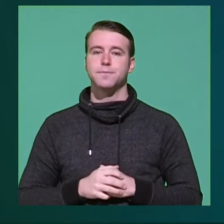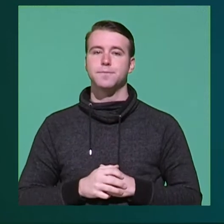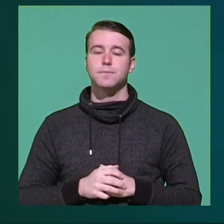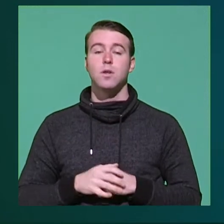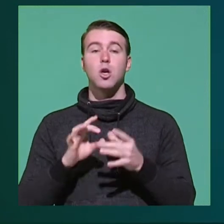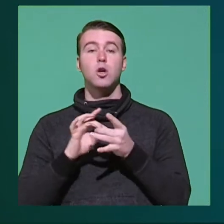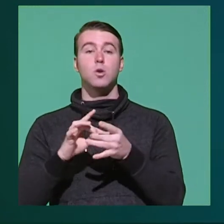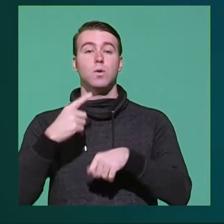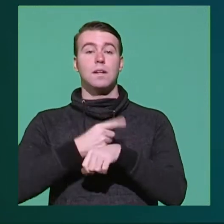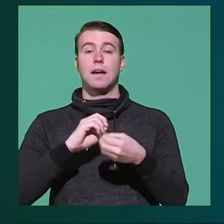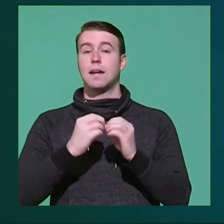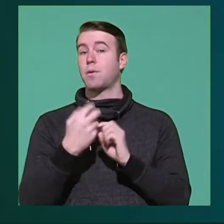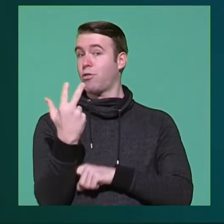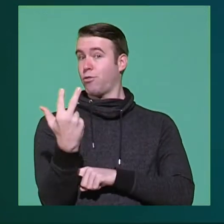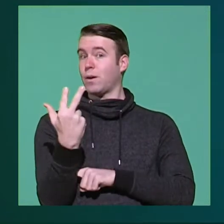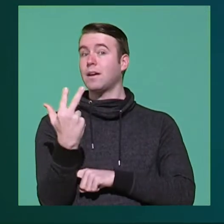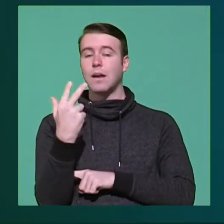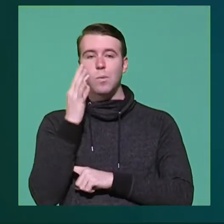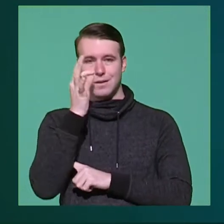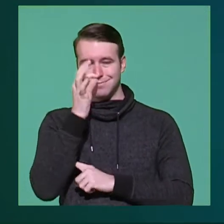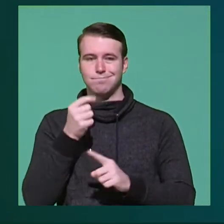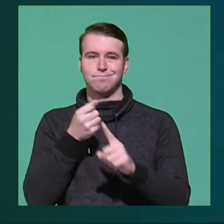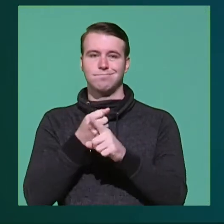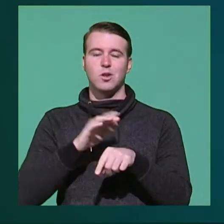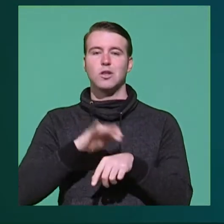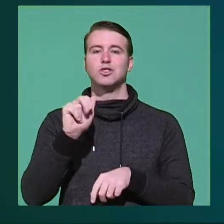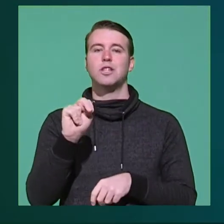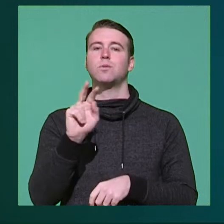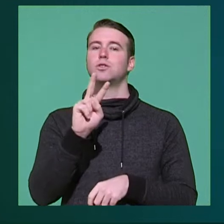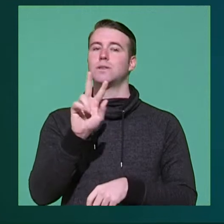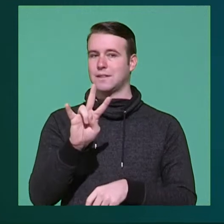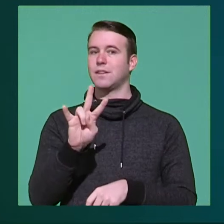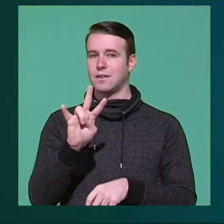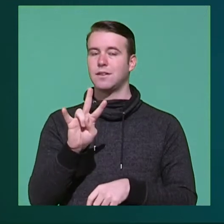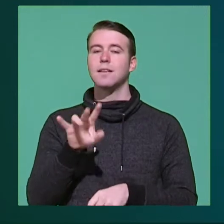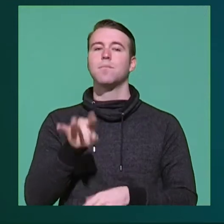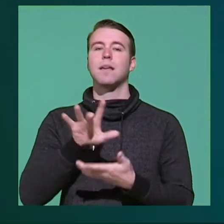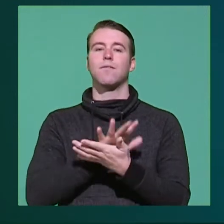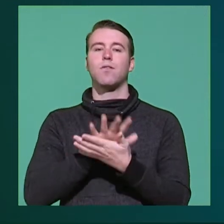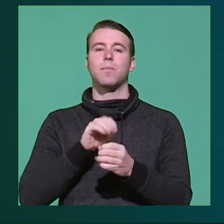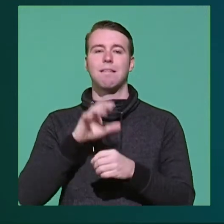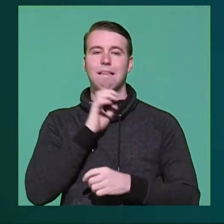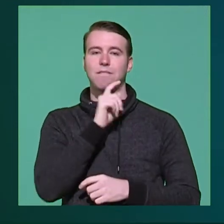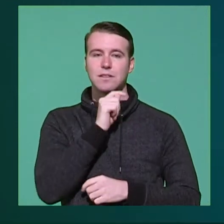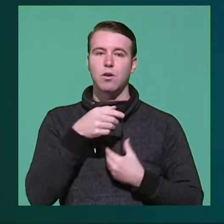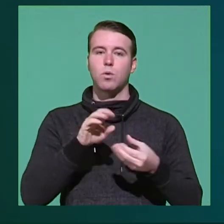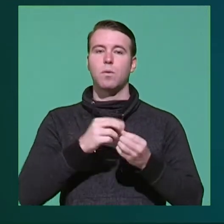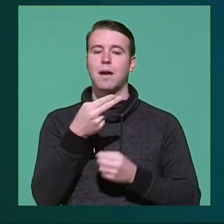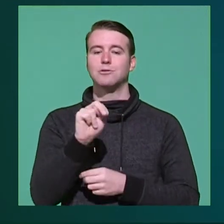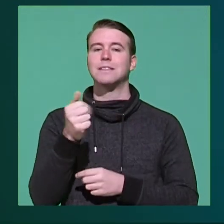Unity Day number 3 is coming up on February 27th. Pick up a form in the cafeteria room